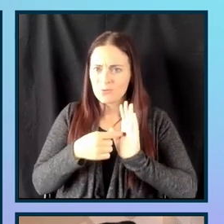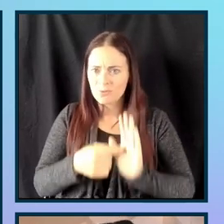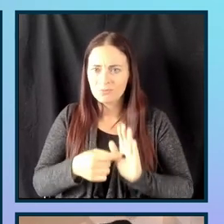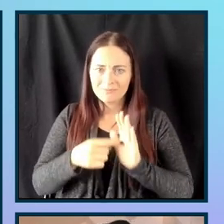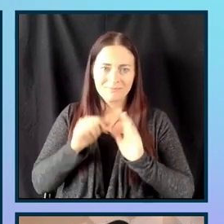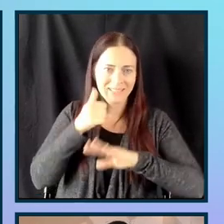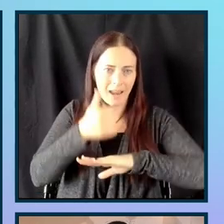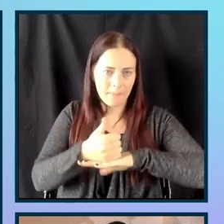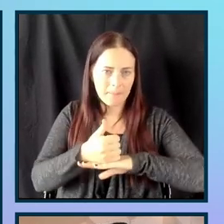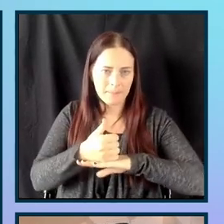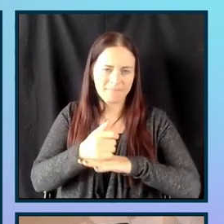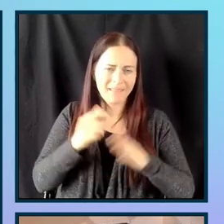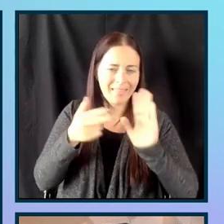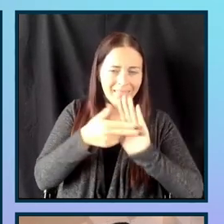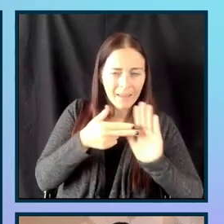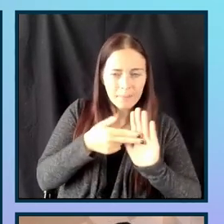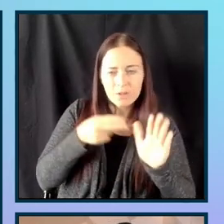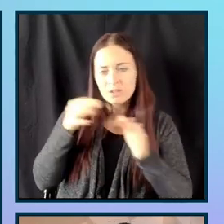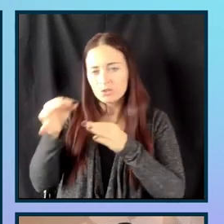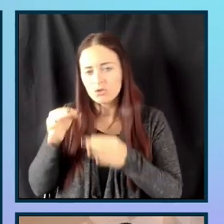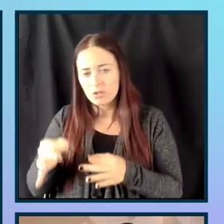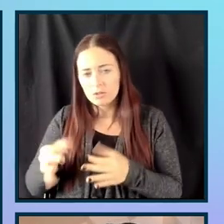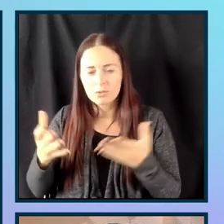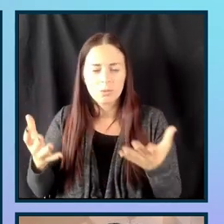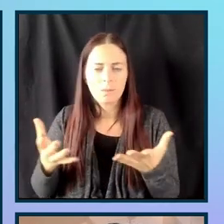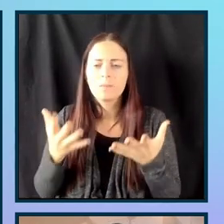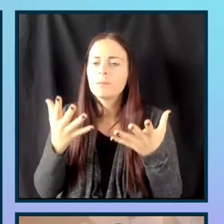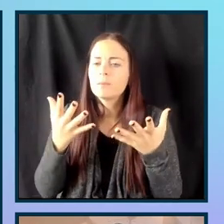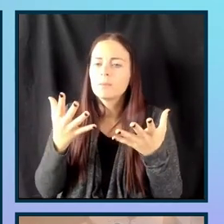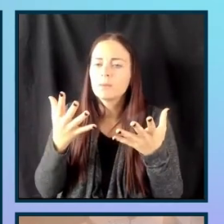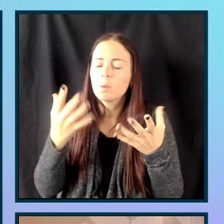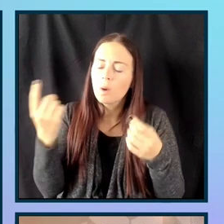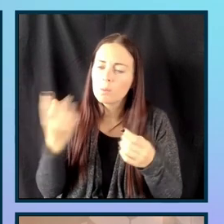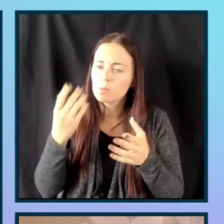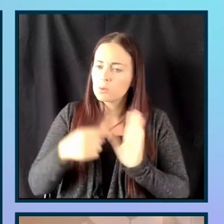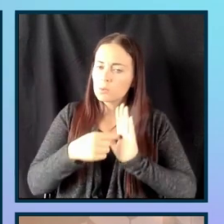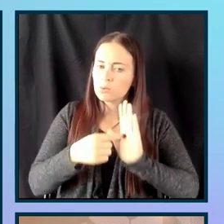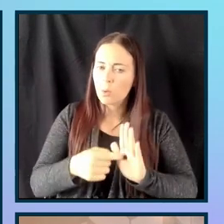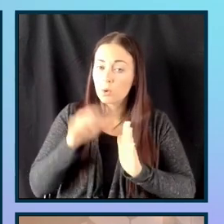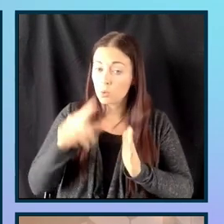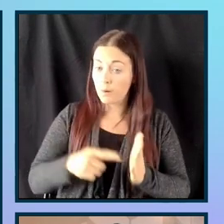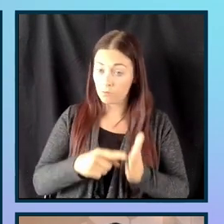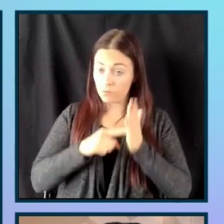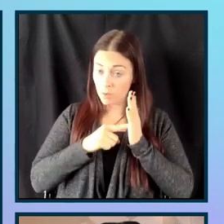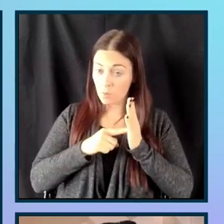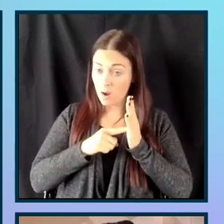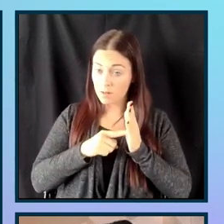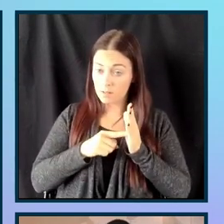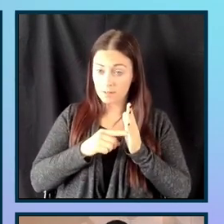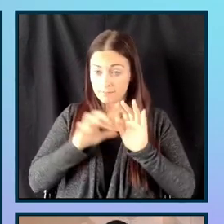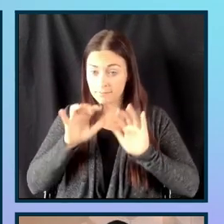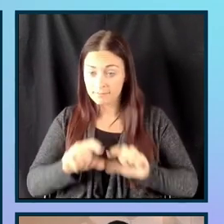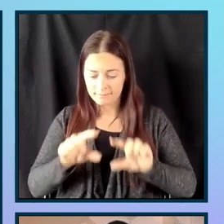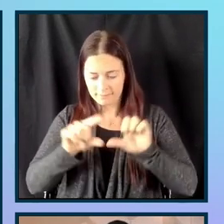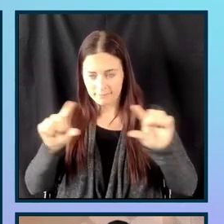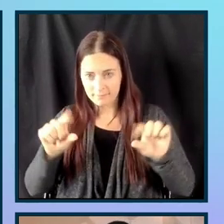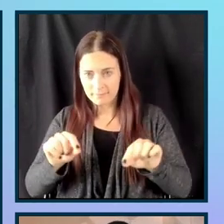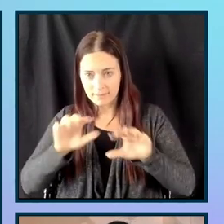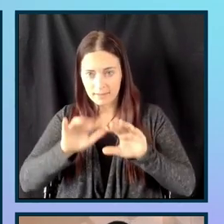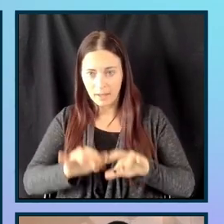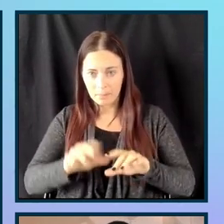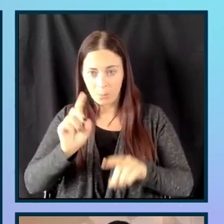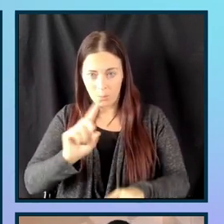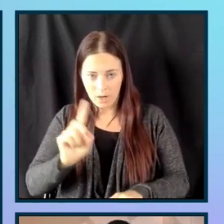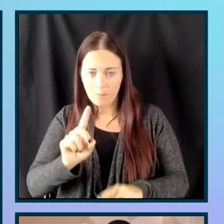designing, you want to make sure that you're indicating what your required fields are. This will help prevent people from submitting any the